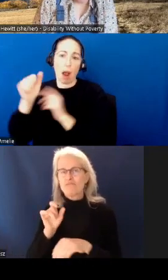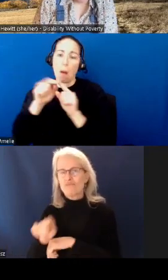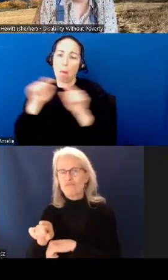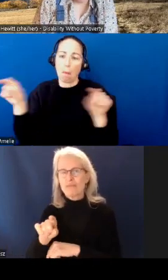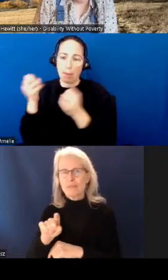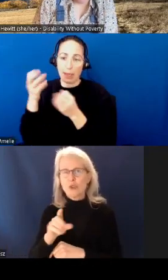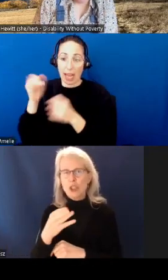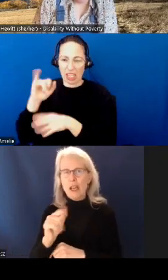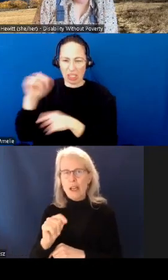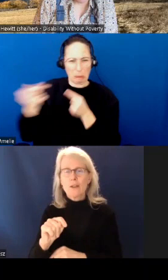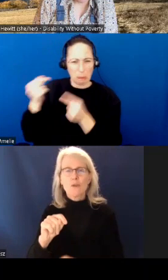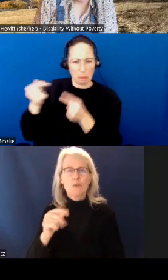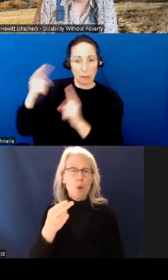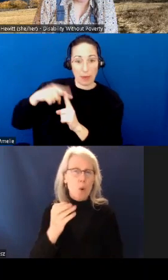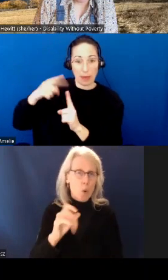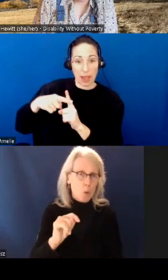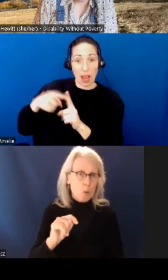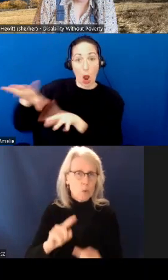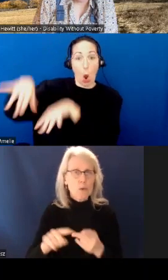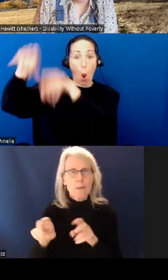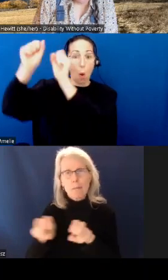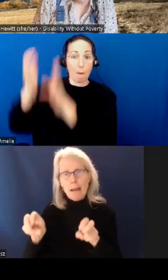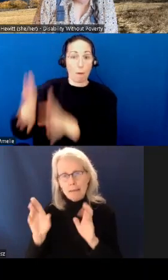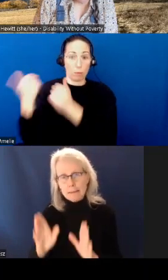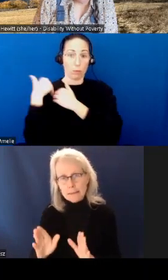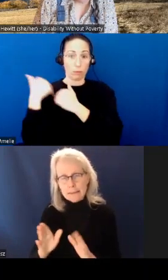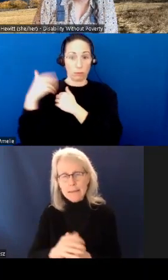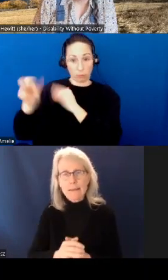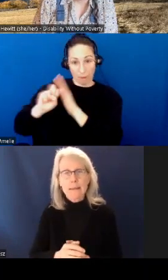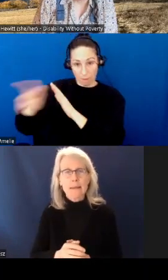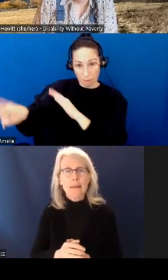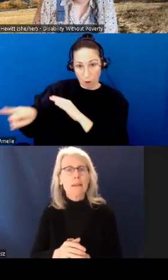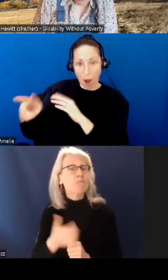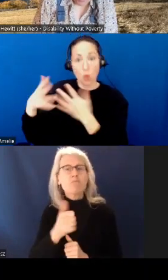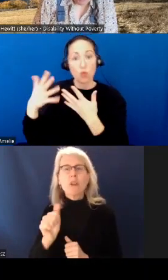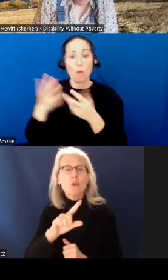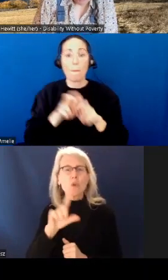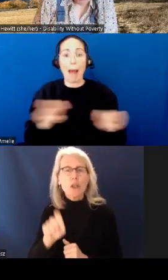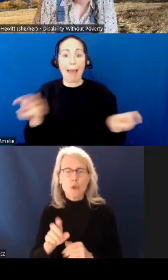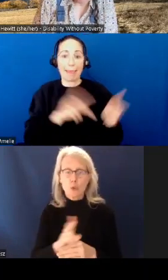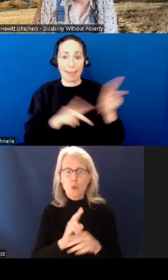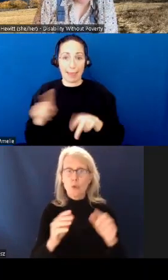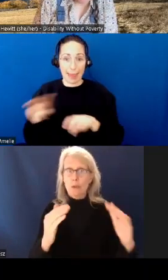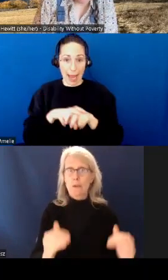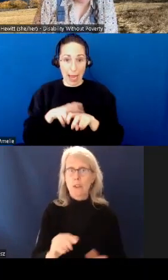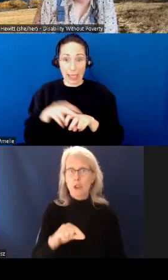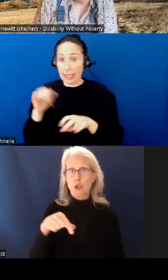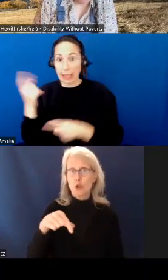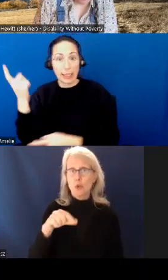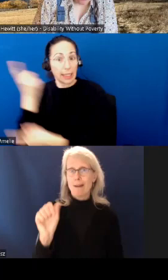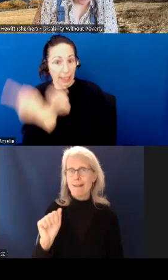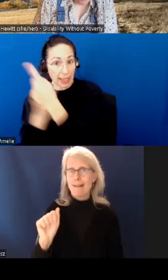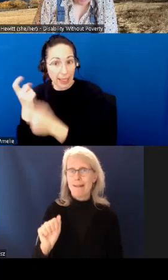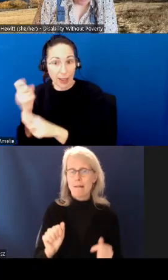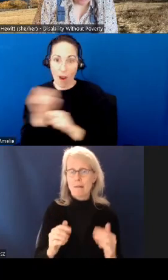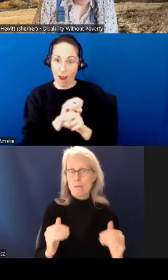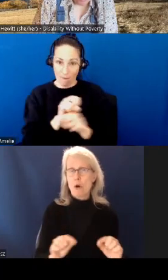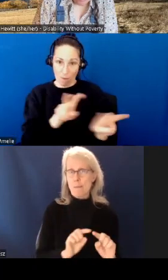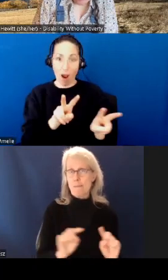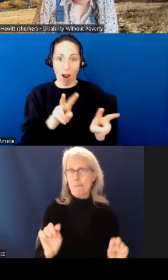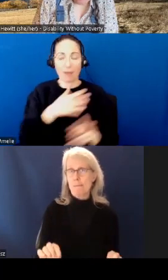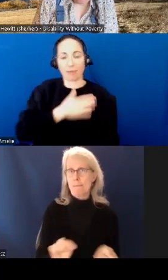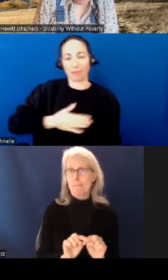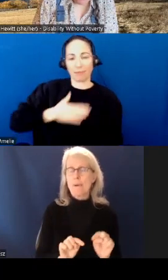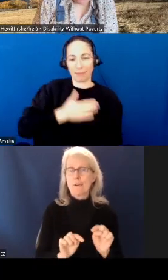For all questions you have, please put these in the Q&A box, usually at the bottom of your screen.